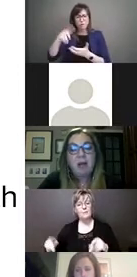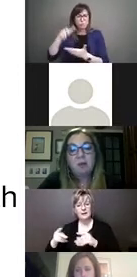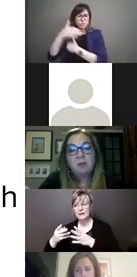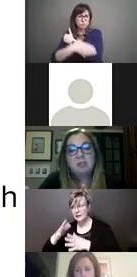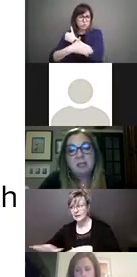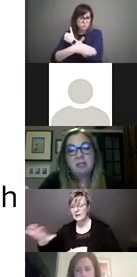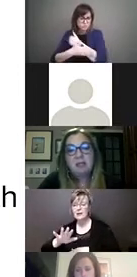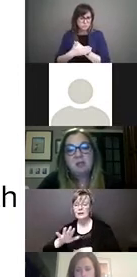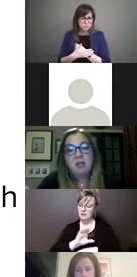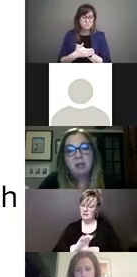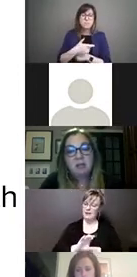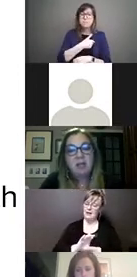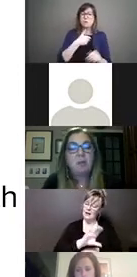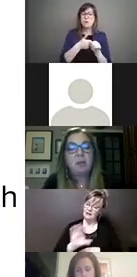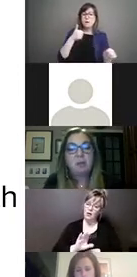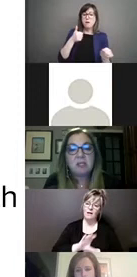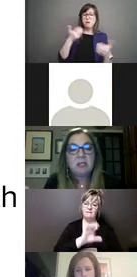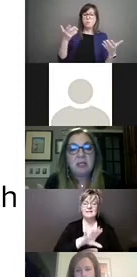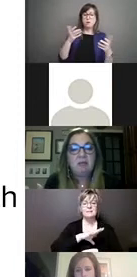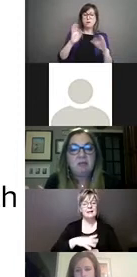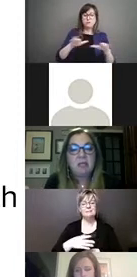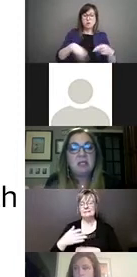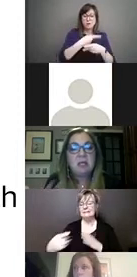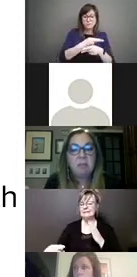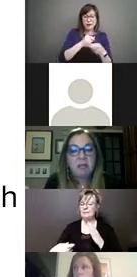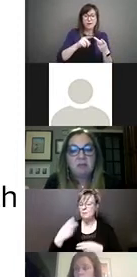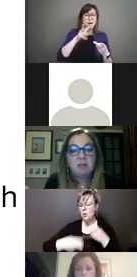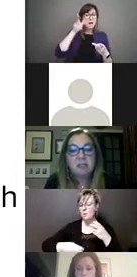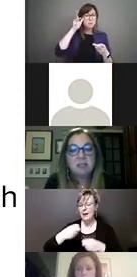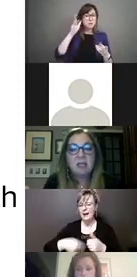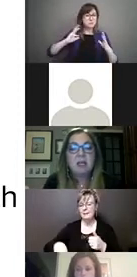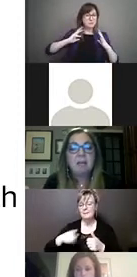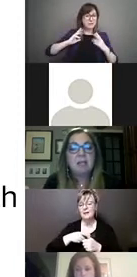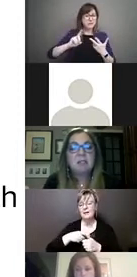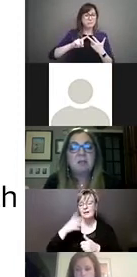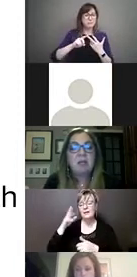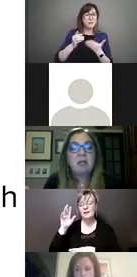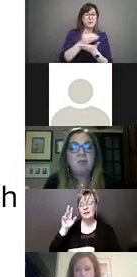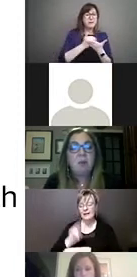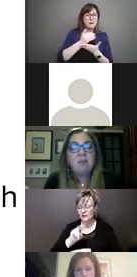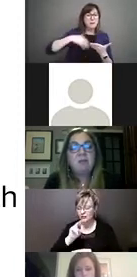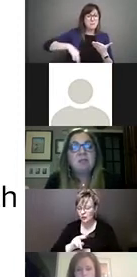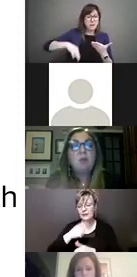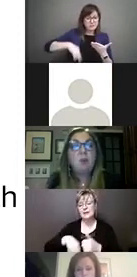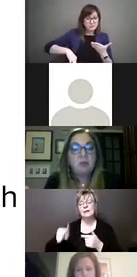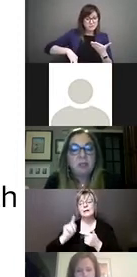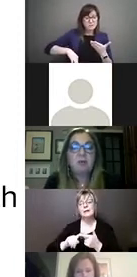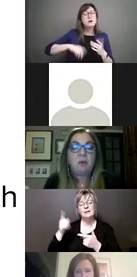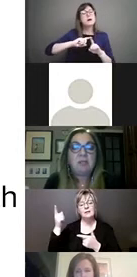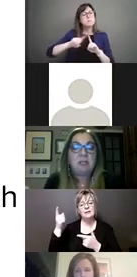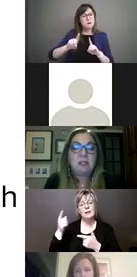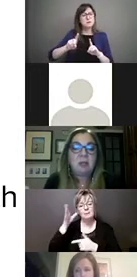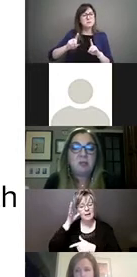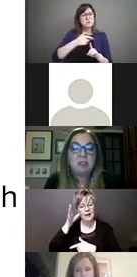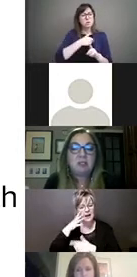fall backwards in childcare, parental leave, income benefits, but we invest more than other